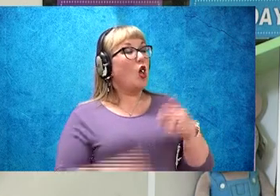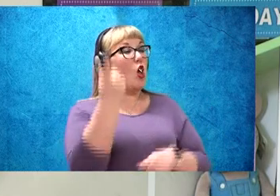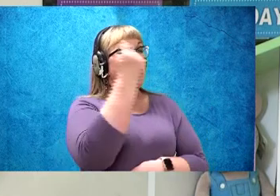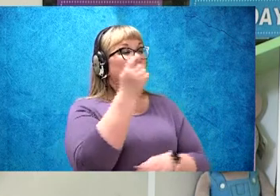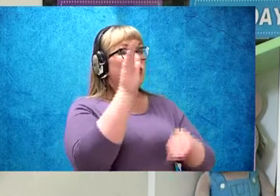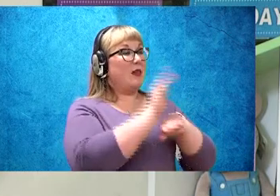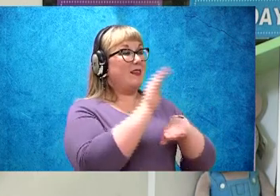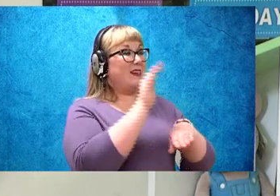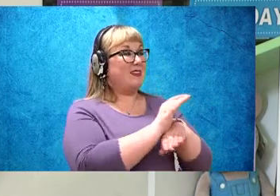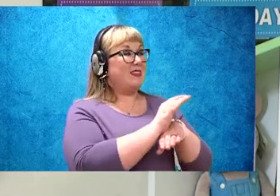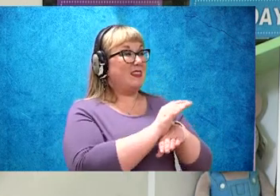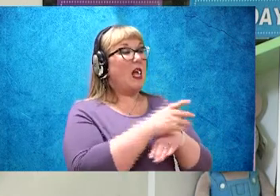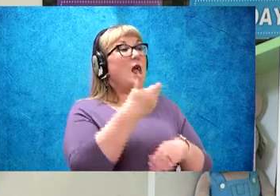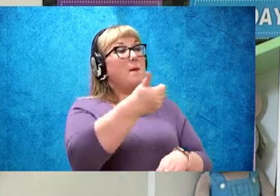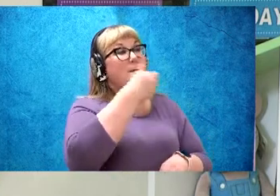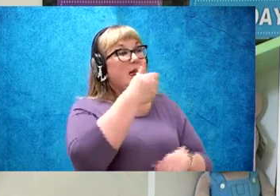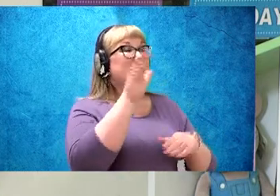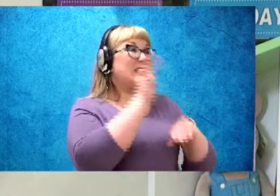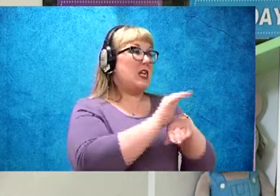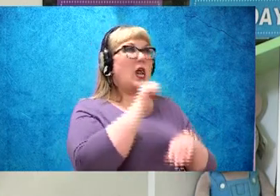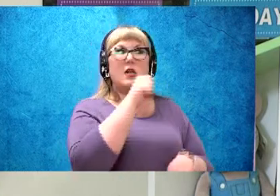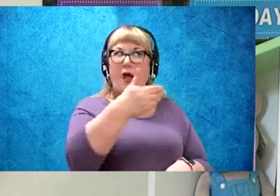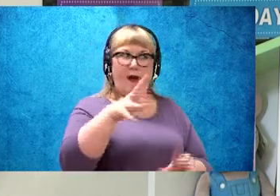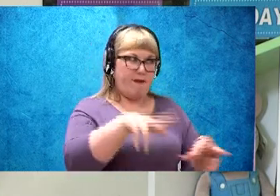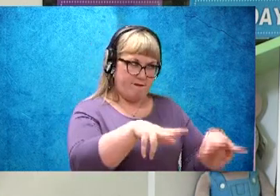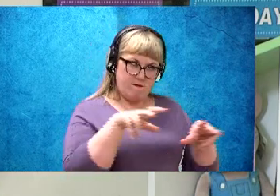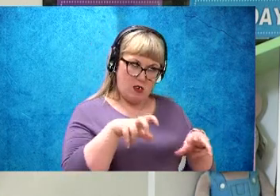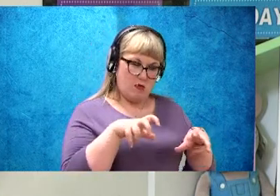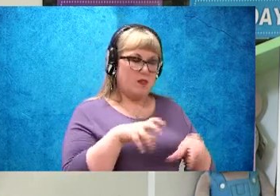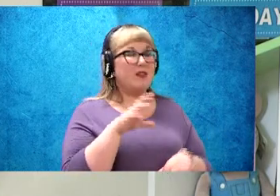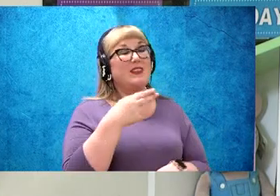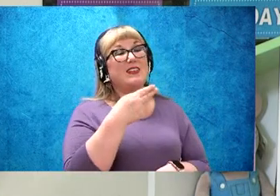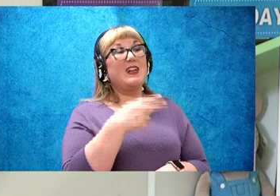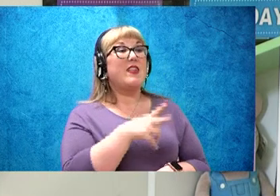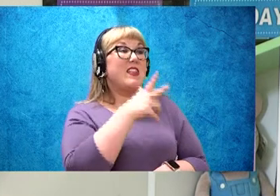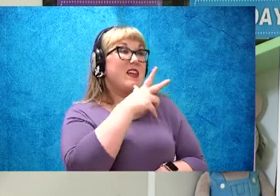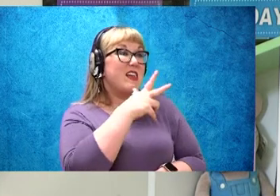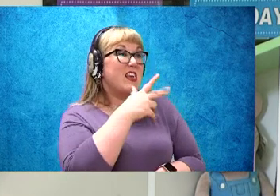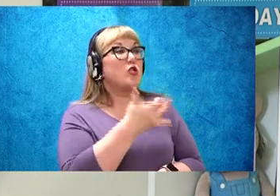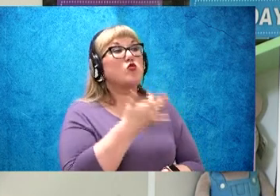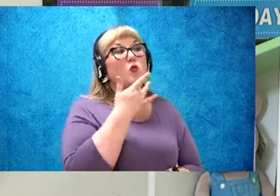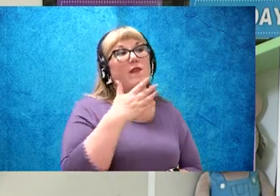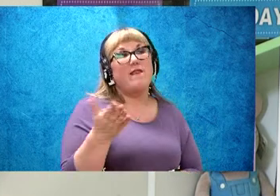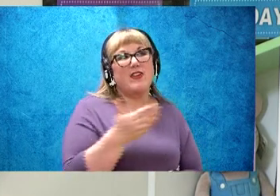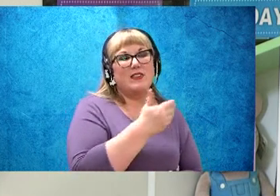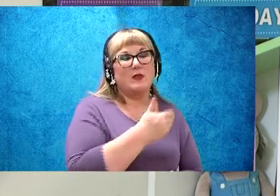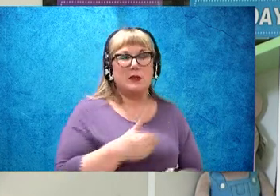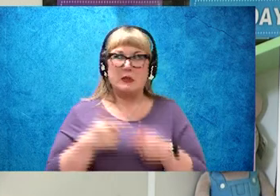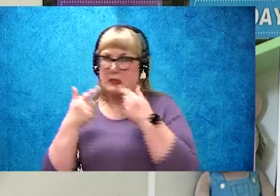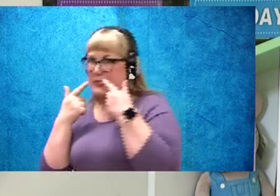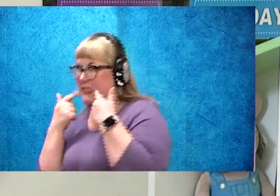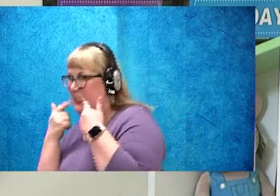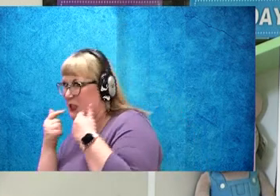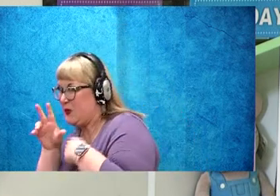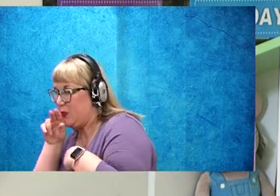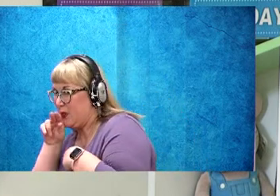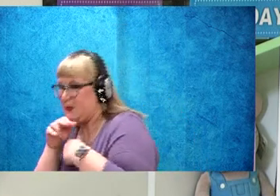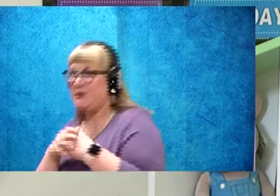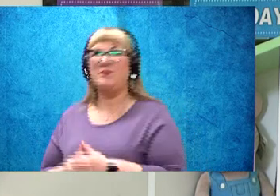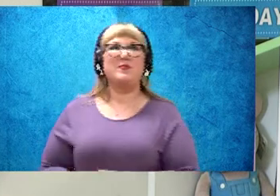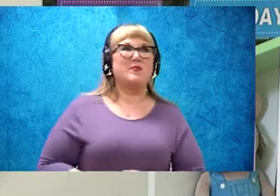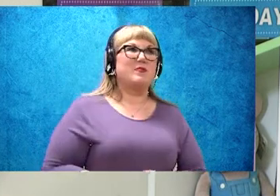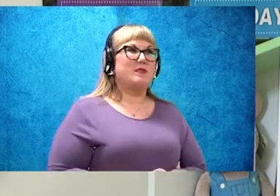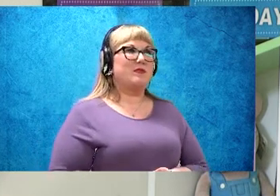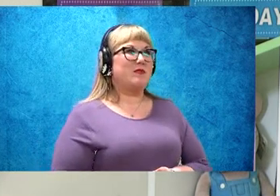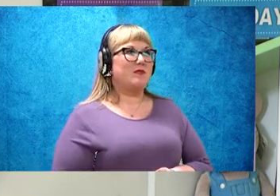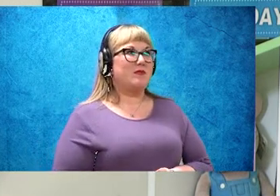not the frozen kind, the hens prefer anchovies, giggle, giggle, cluck, hmm, I